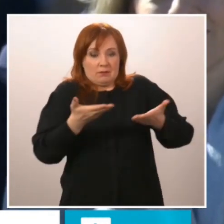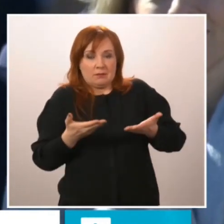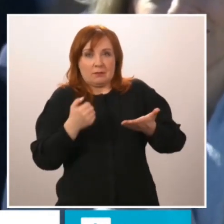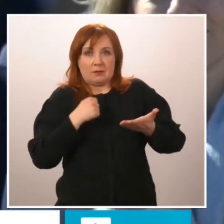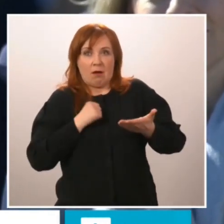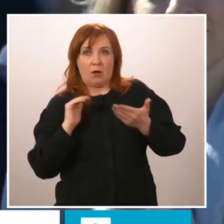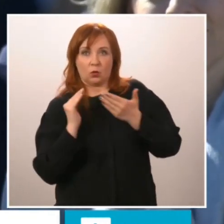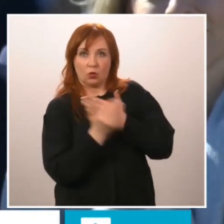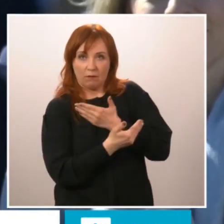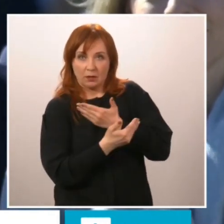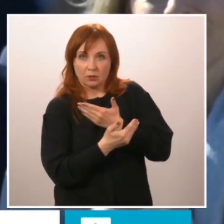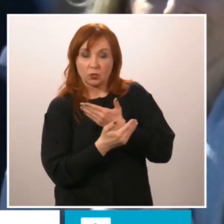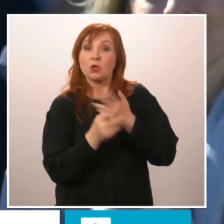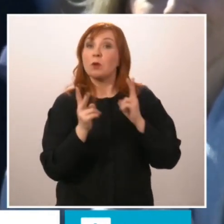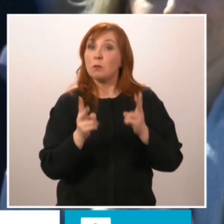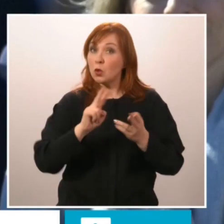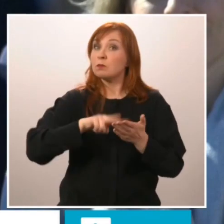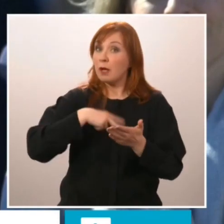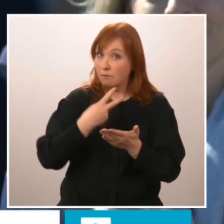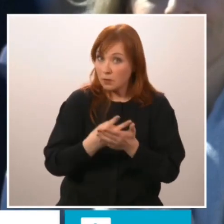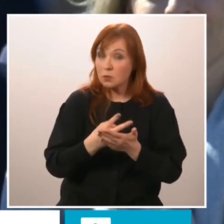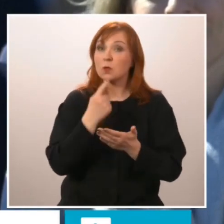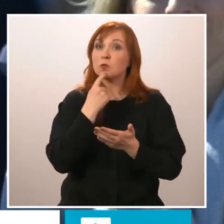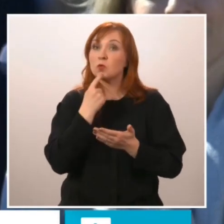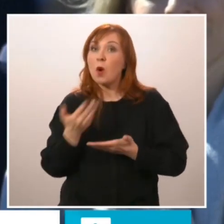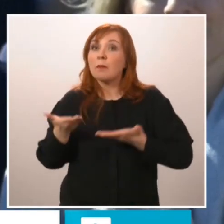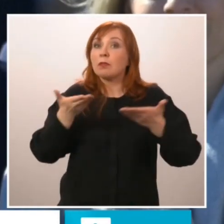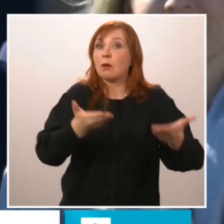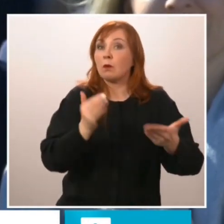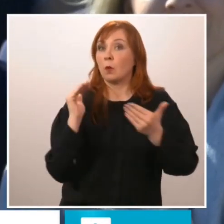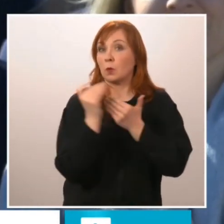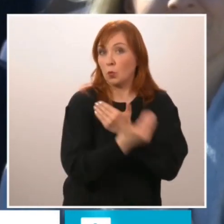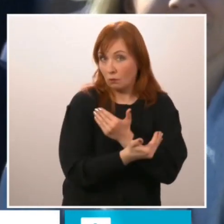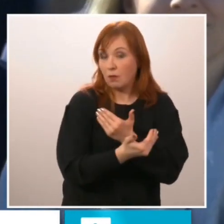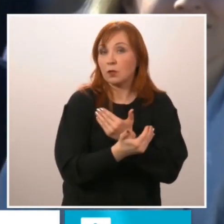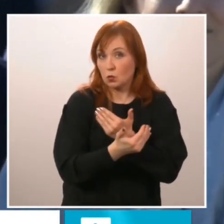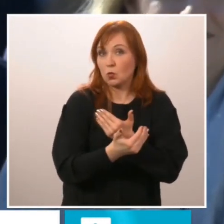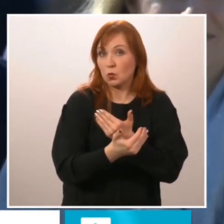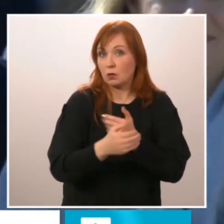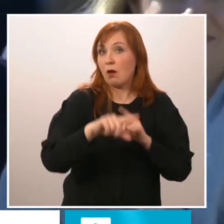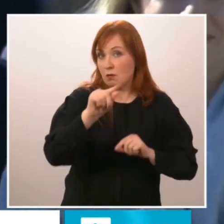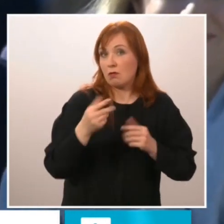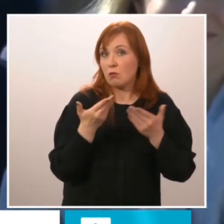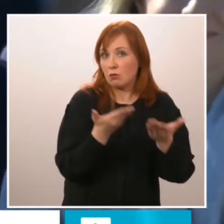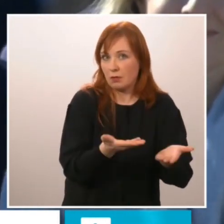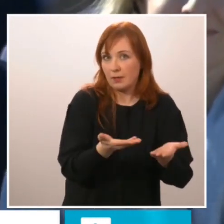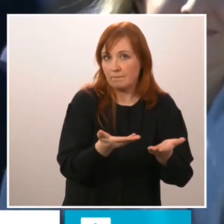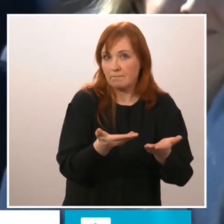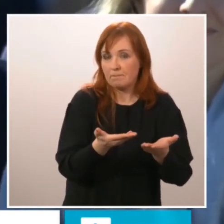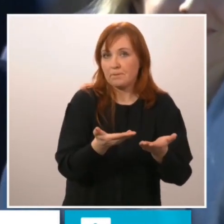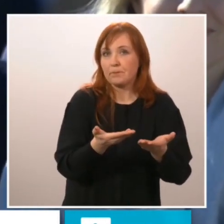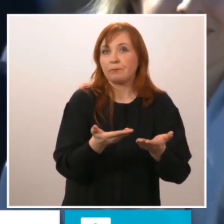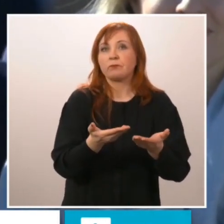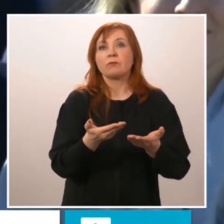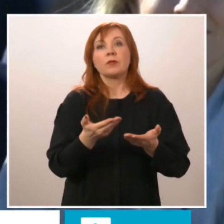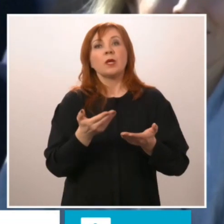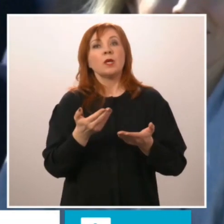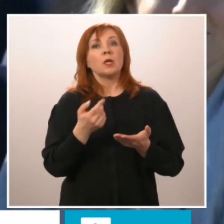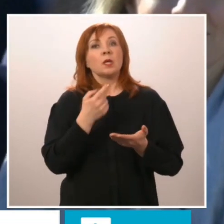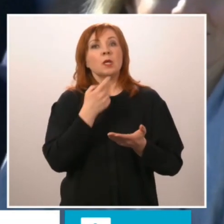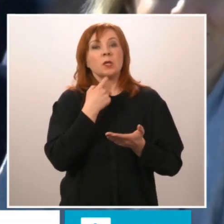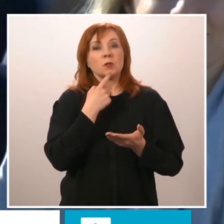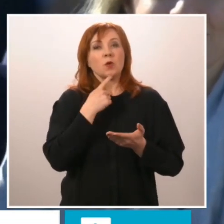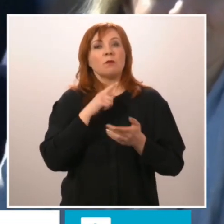provides security for the Alliance. Finland, committed to the